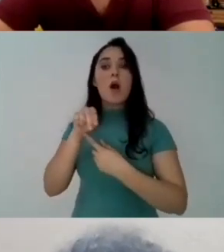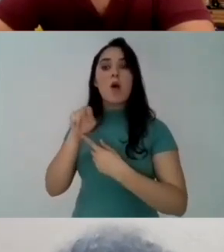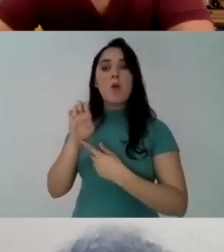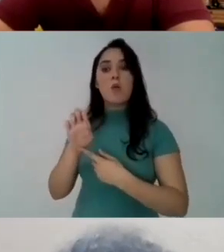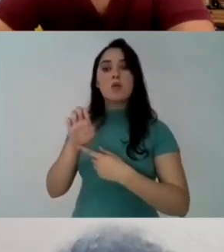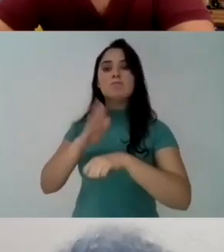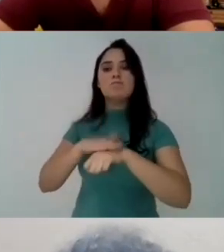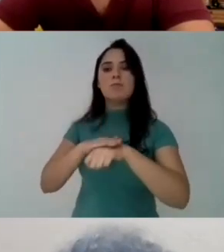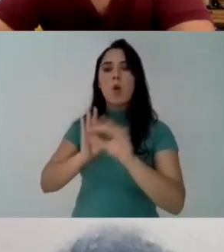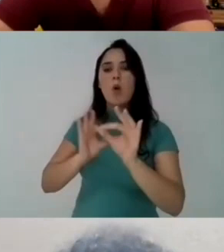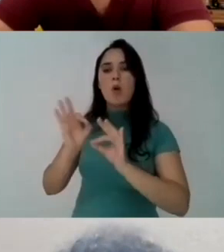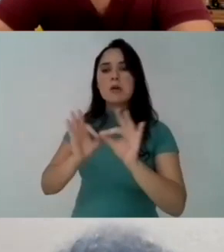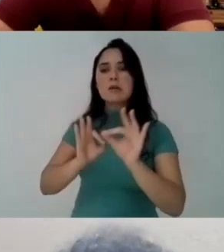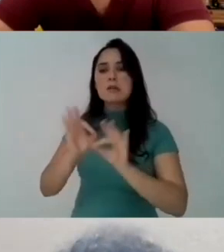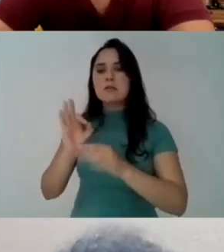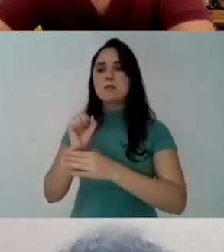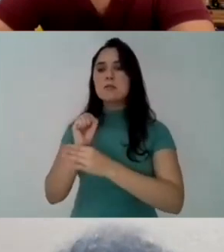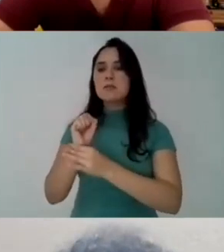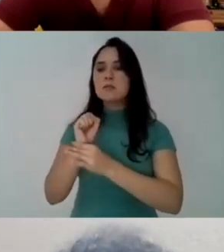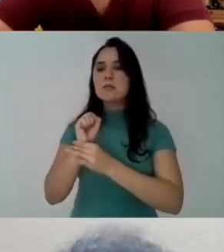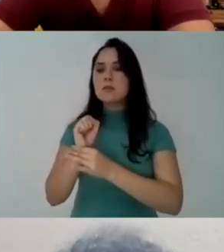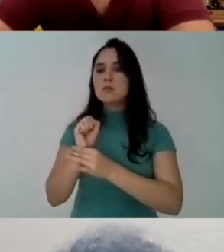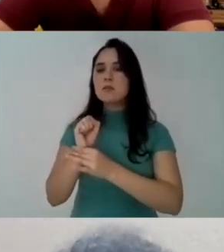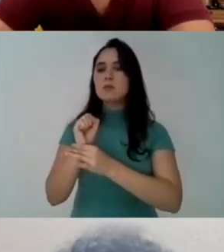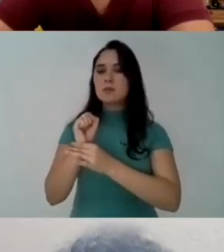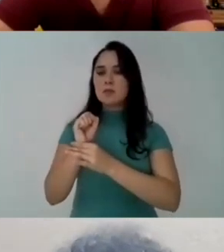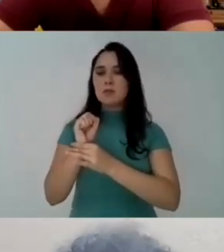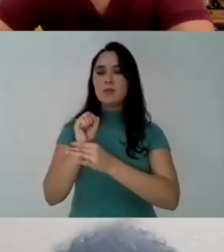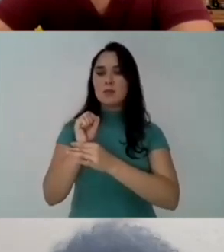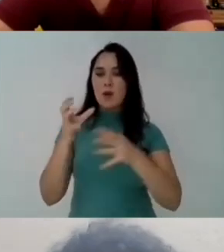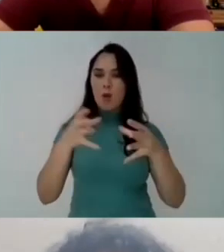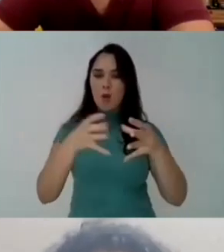Make a comment because you mentioned that the